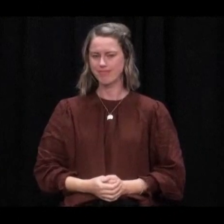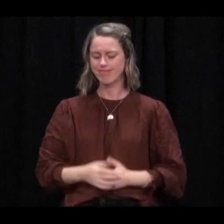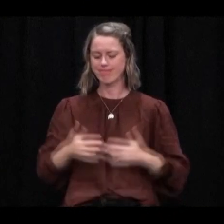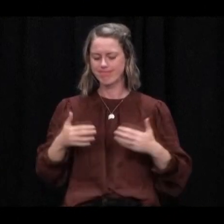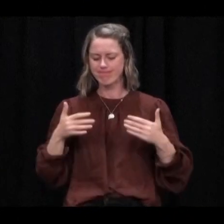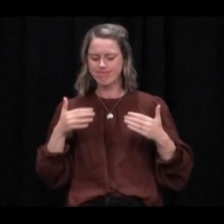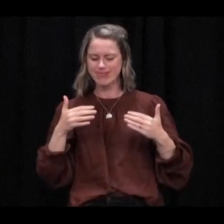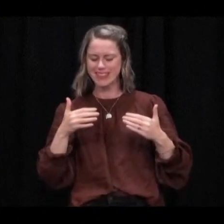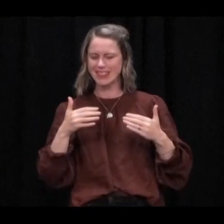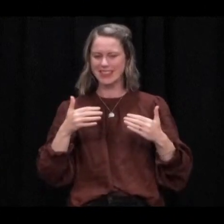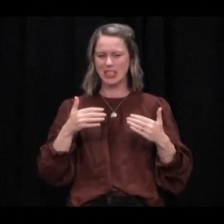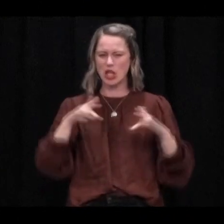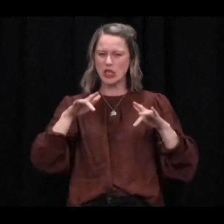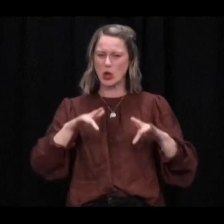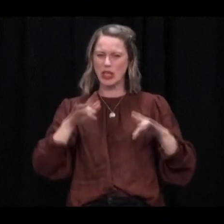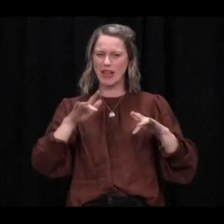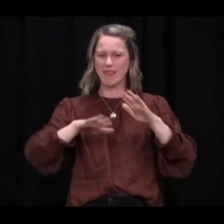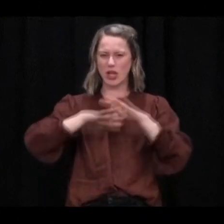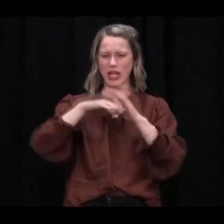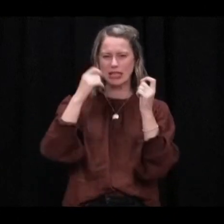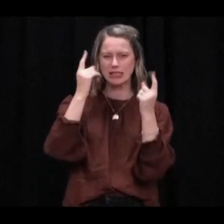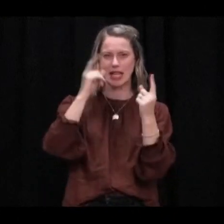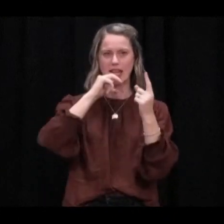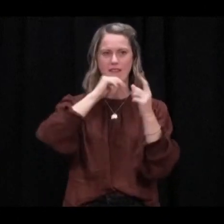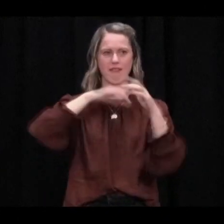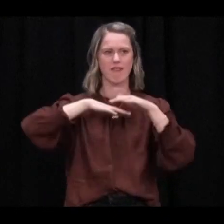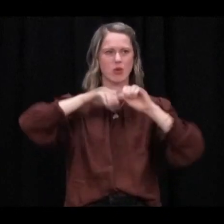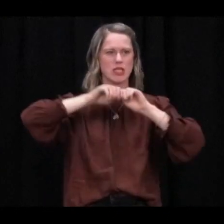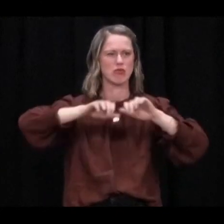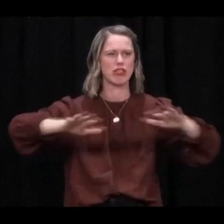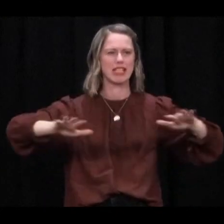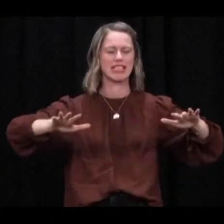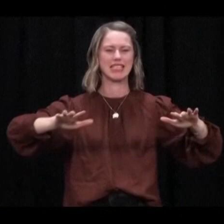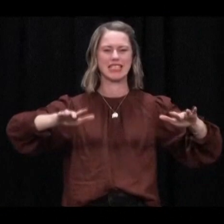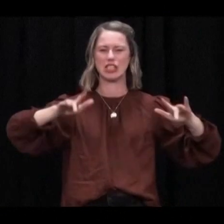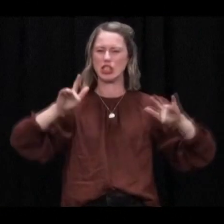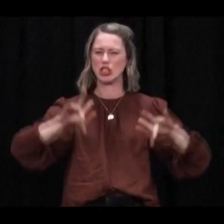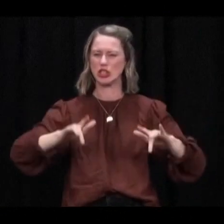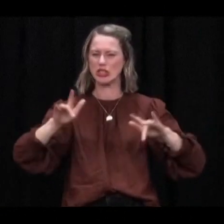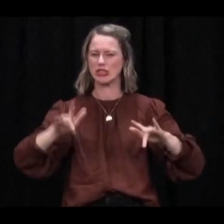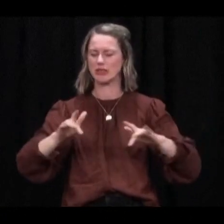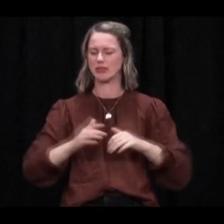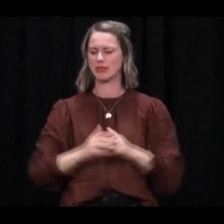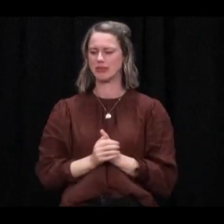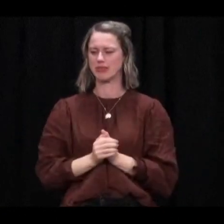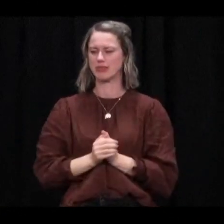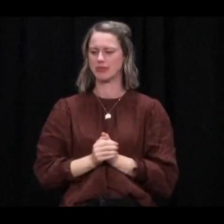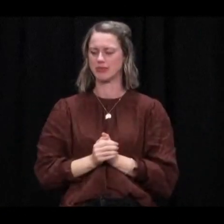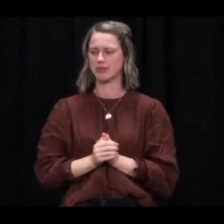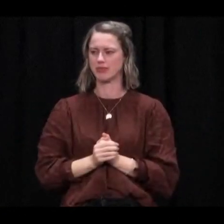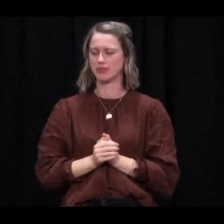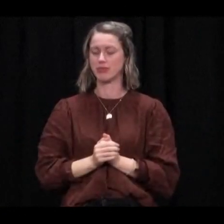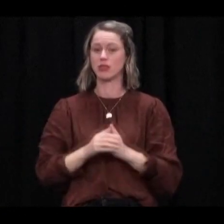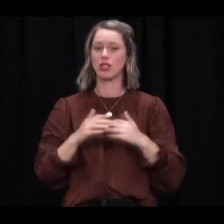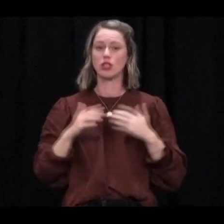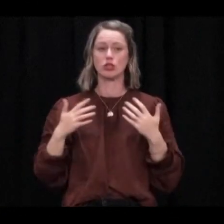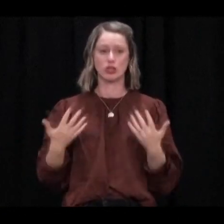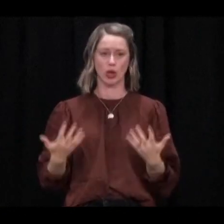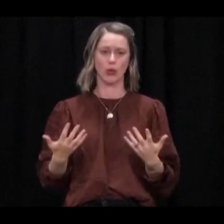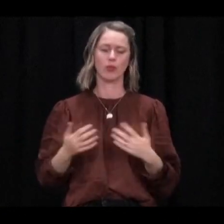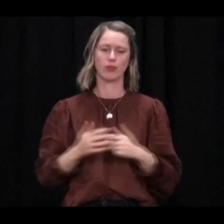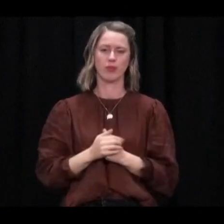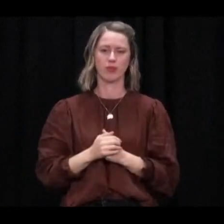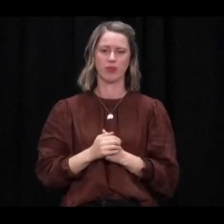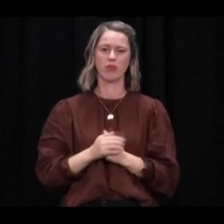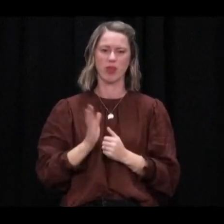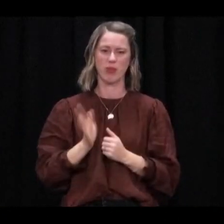we just don't quite know the full scale of this Delta outbreak. All in all, that tells us we